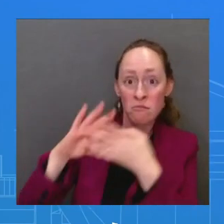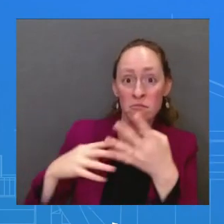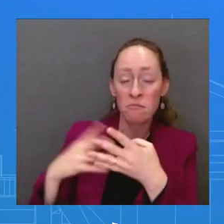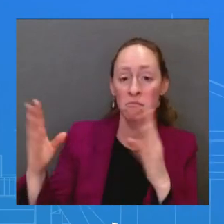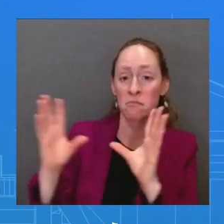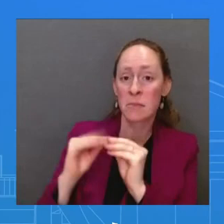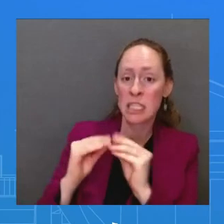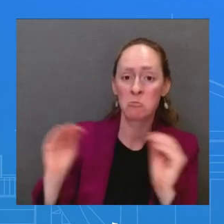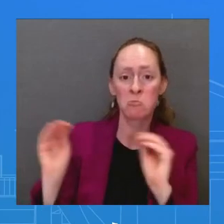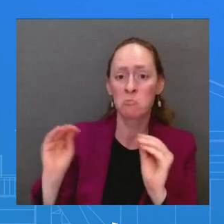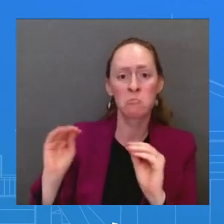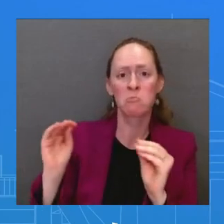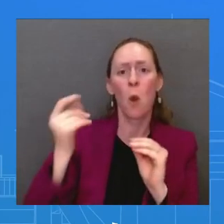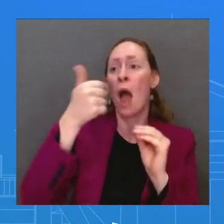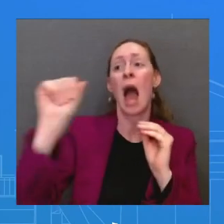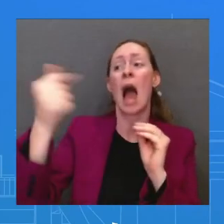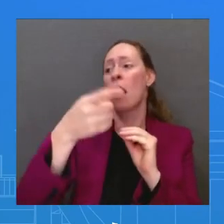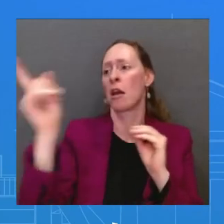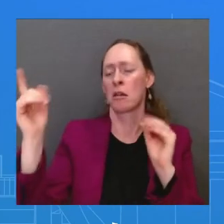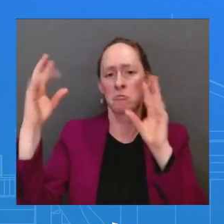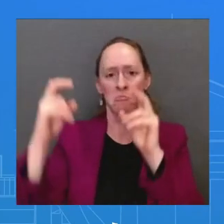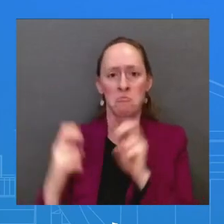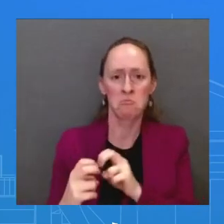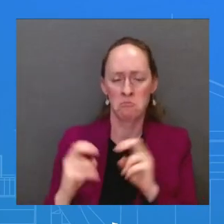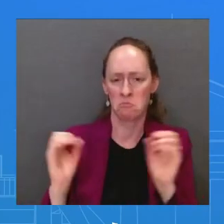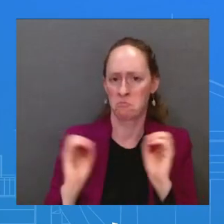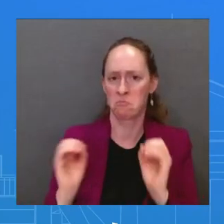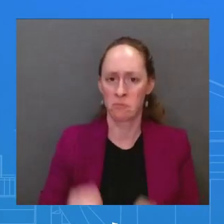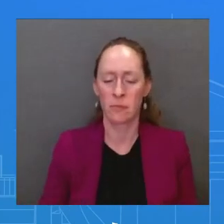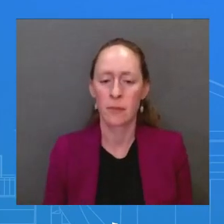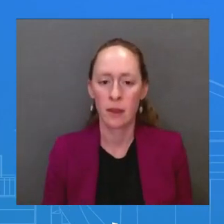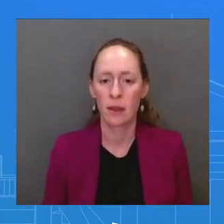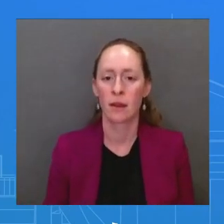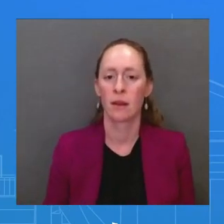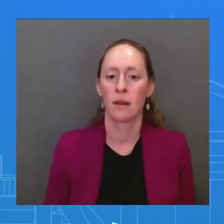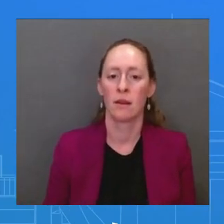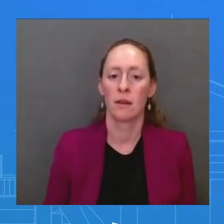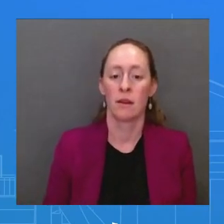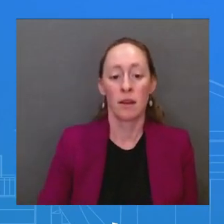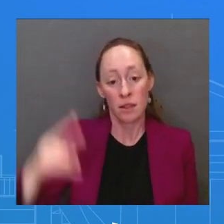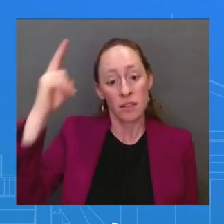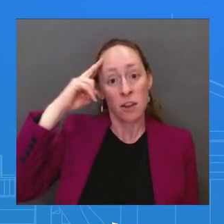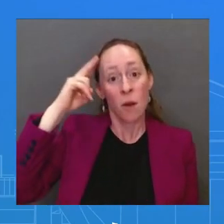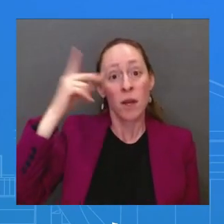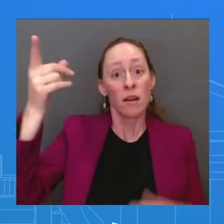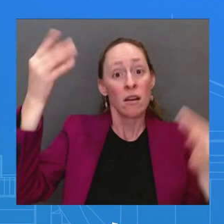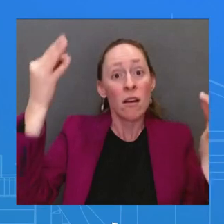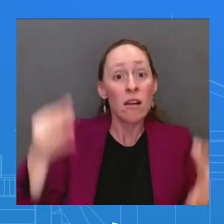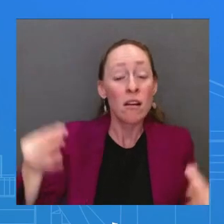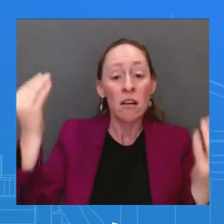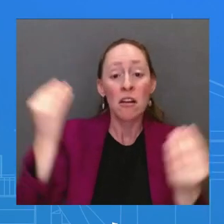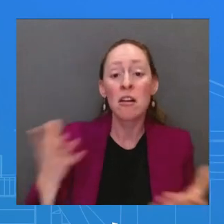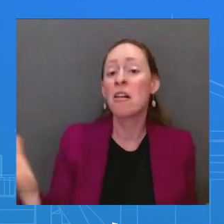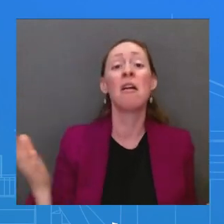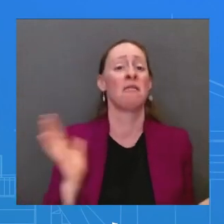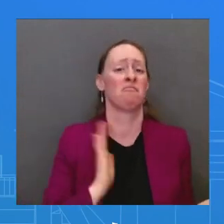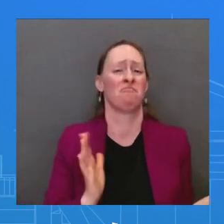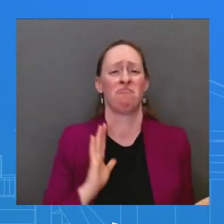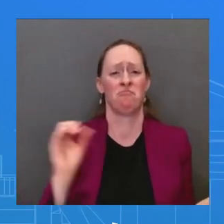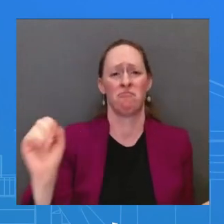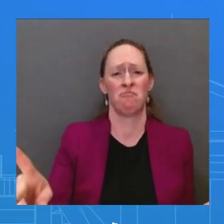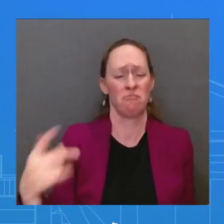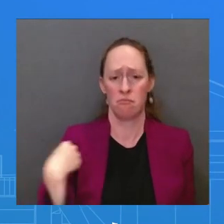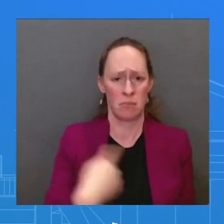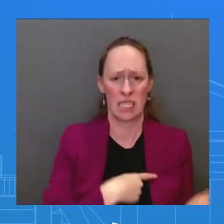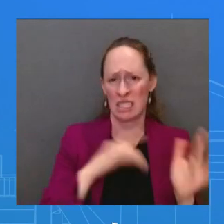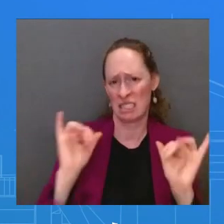the announcement today is going to move us one way or another in terms of engaging with leaders at the G20. So we'll make our decisions